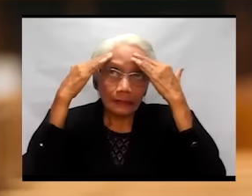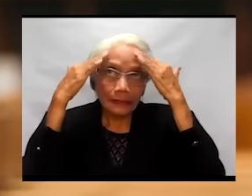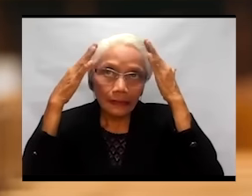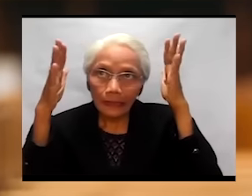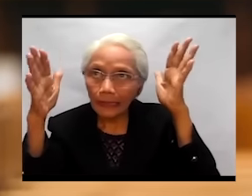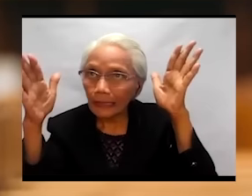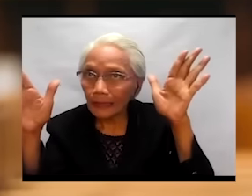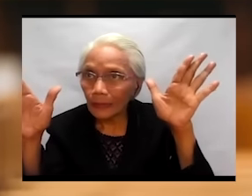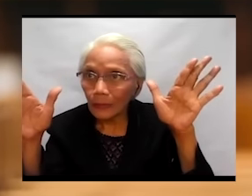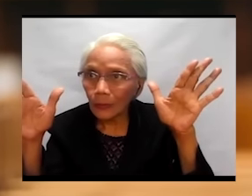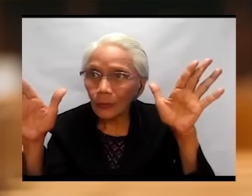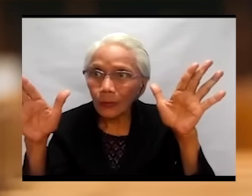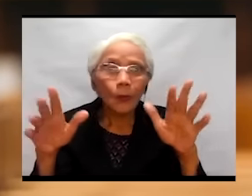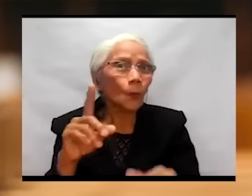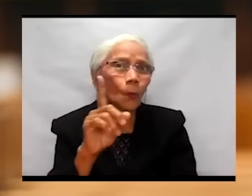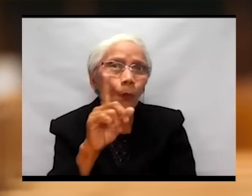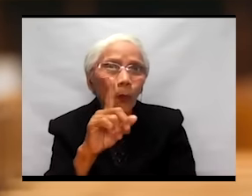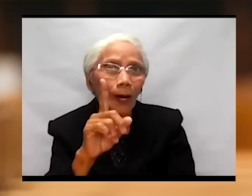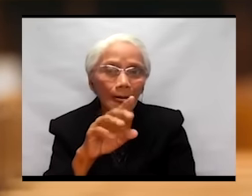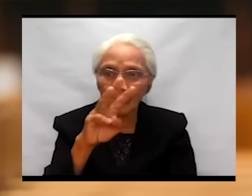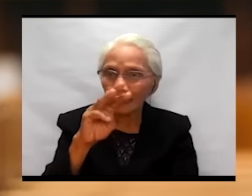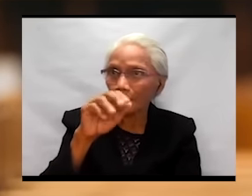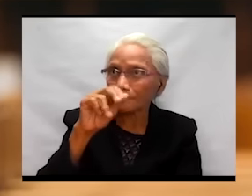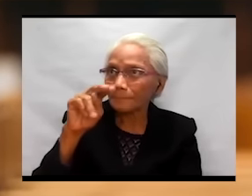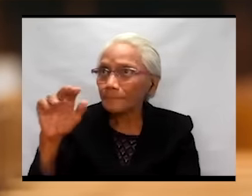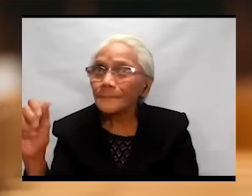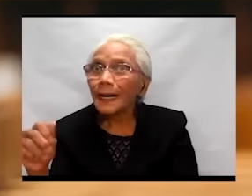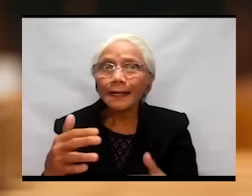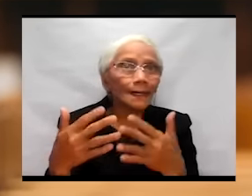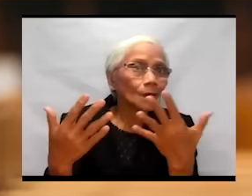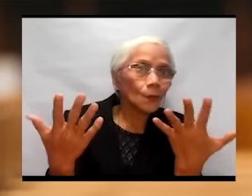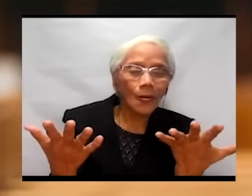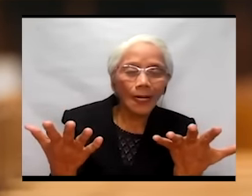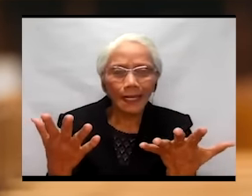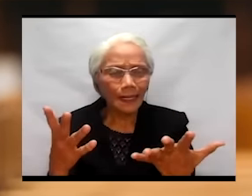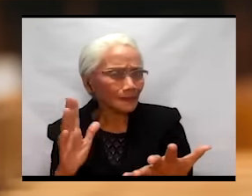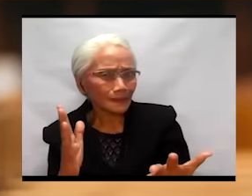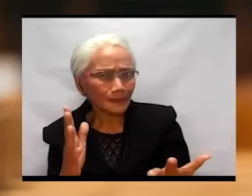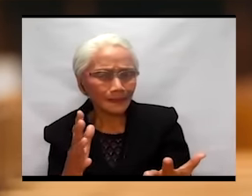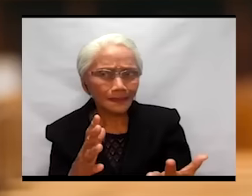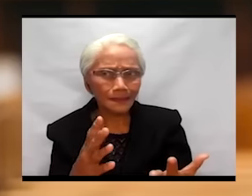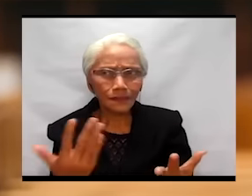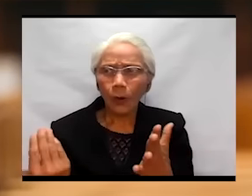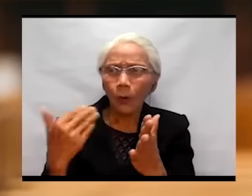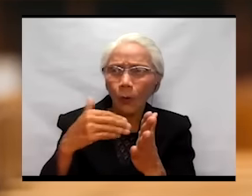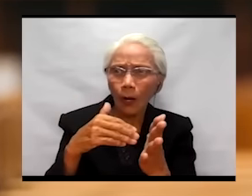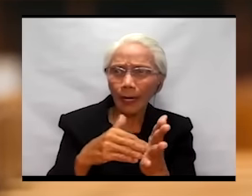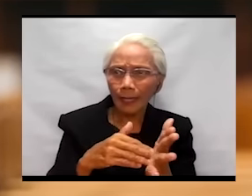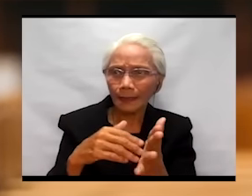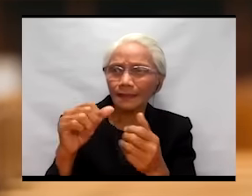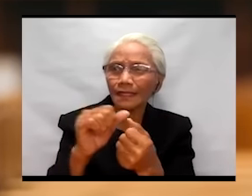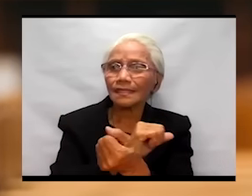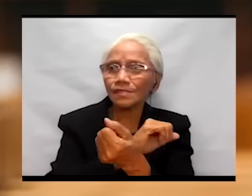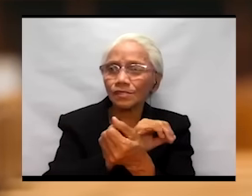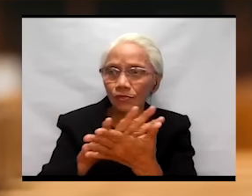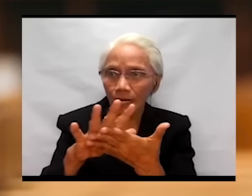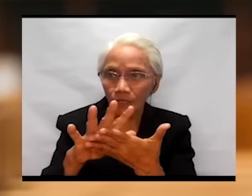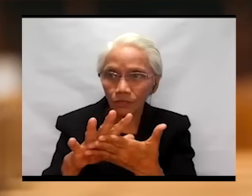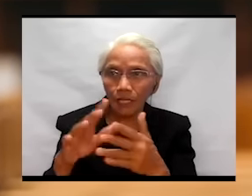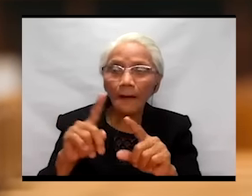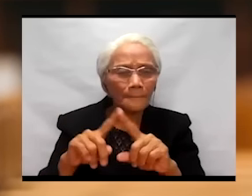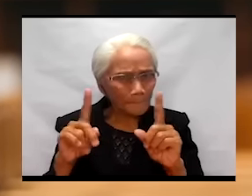is this? No? So again, the distraction. But God is a good God.